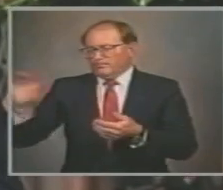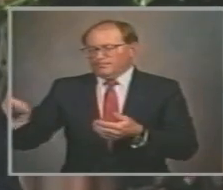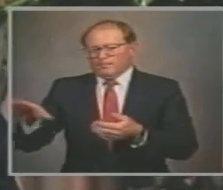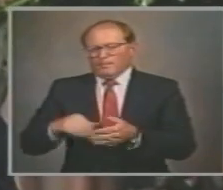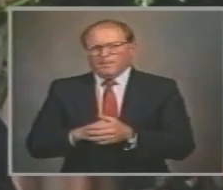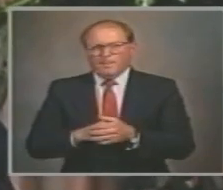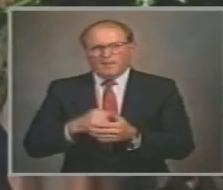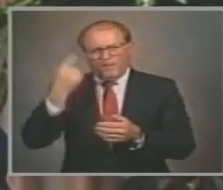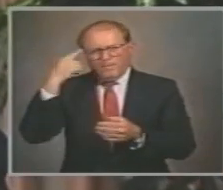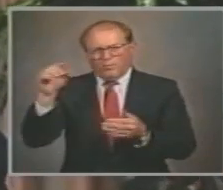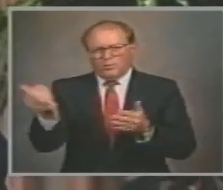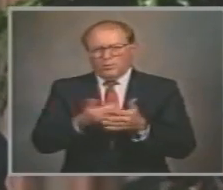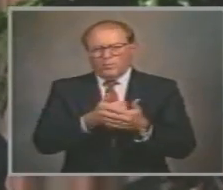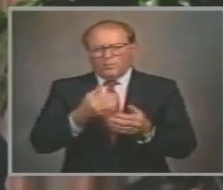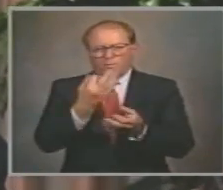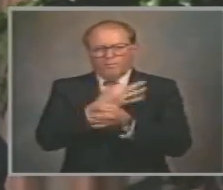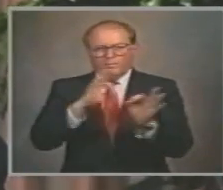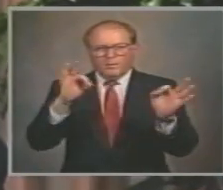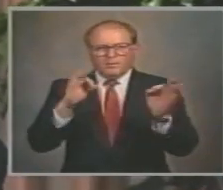For the new freedom